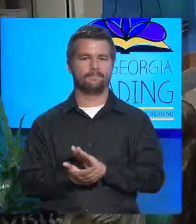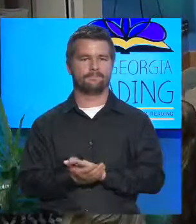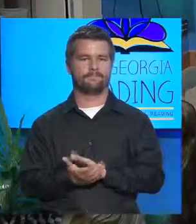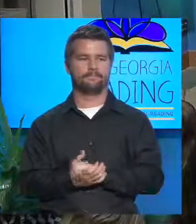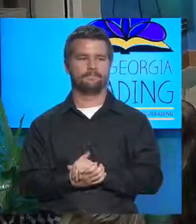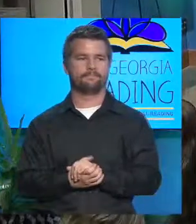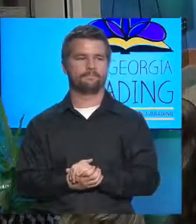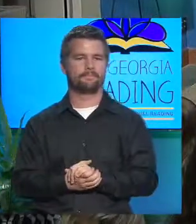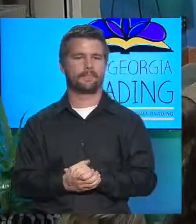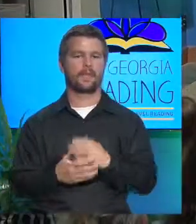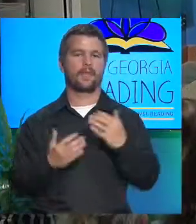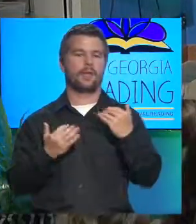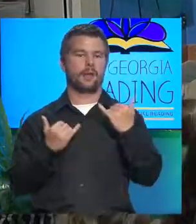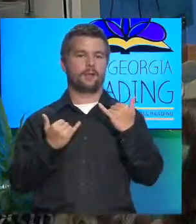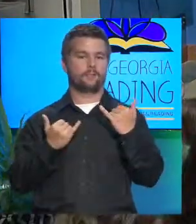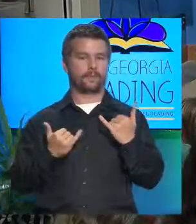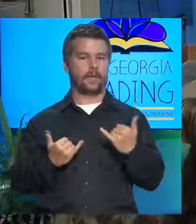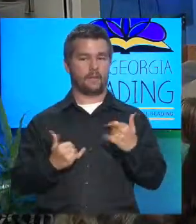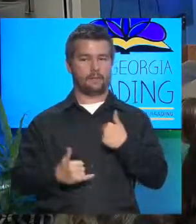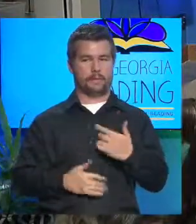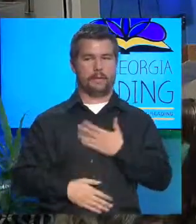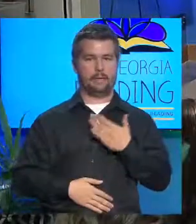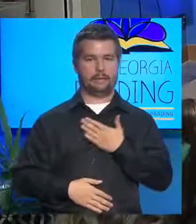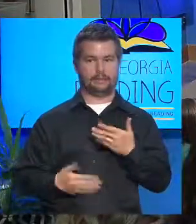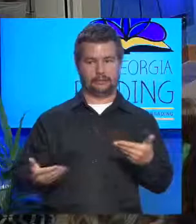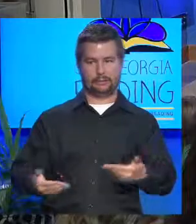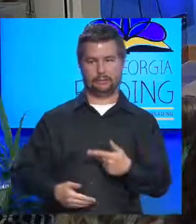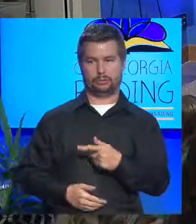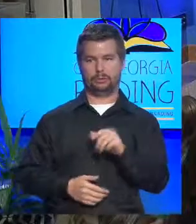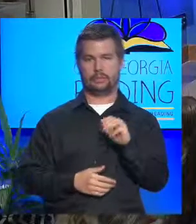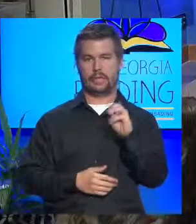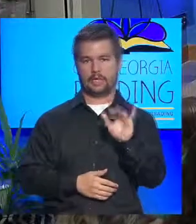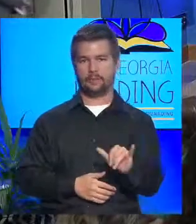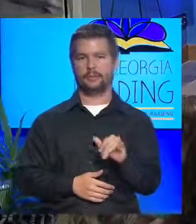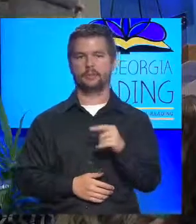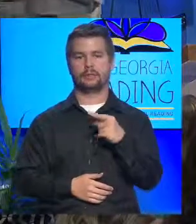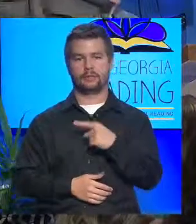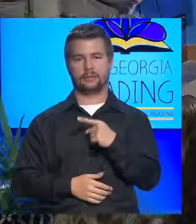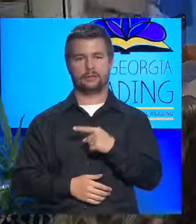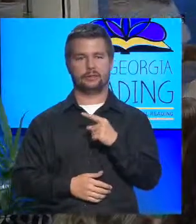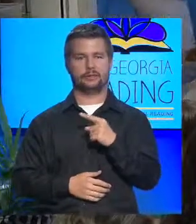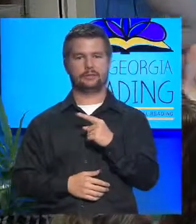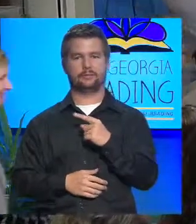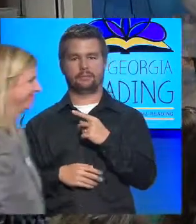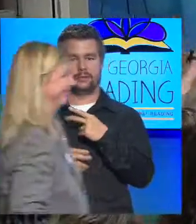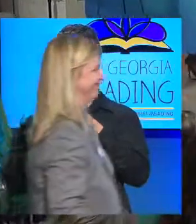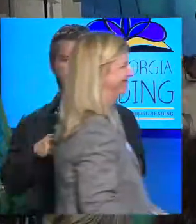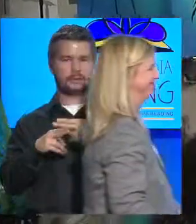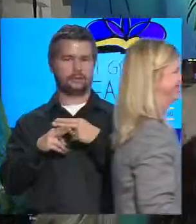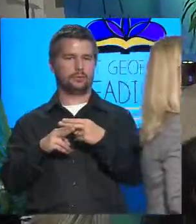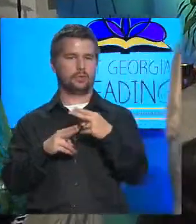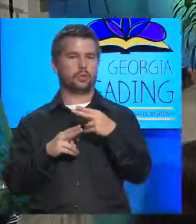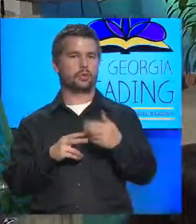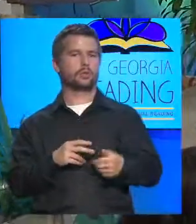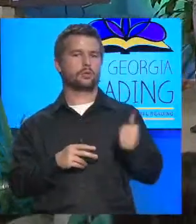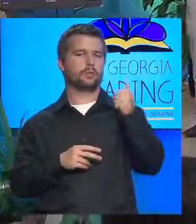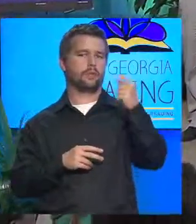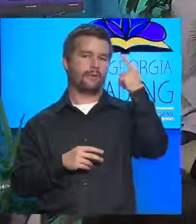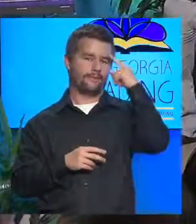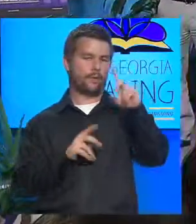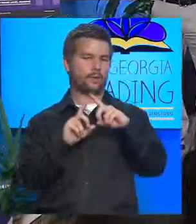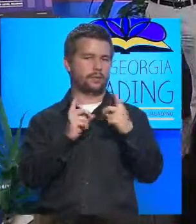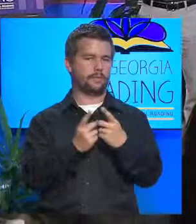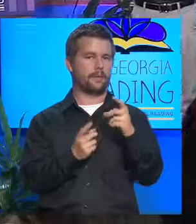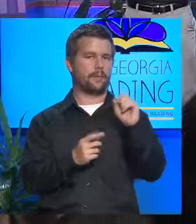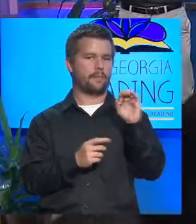And now I am so pleased to introduce Amy Jacobs. She is the interim commissioner for the Department